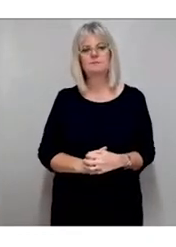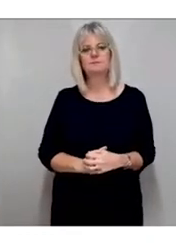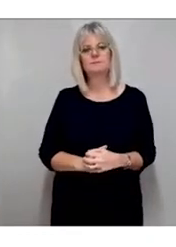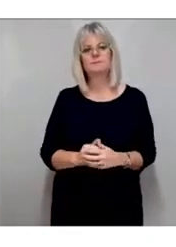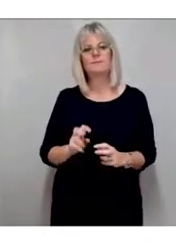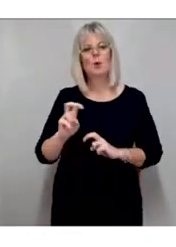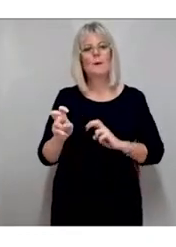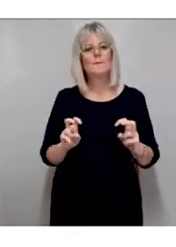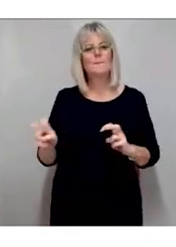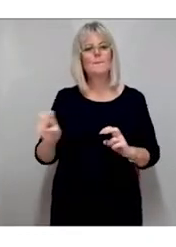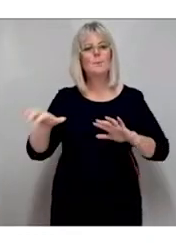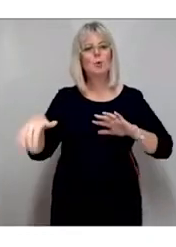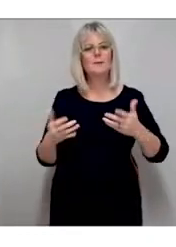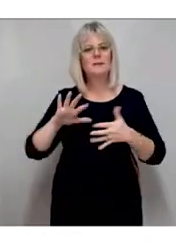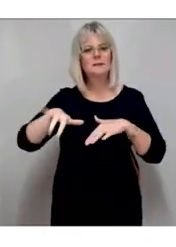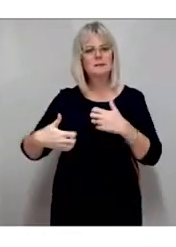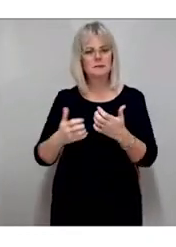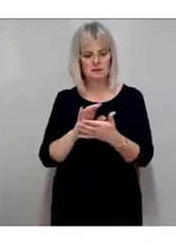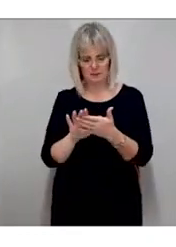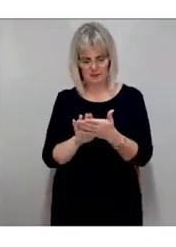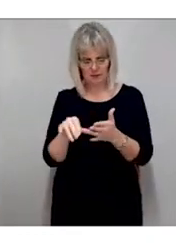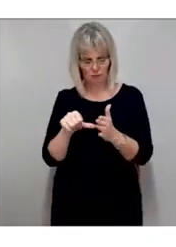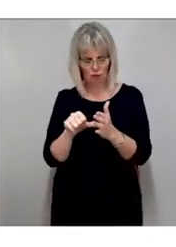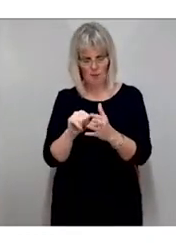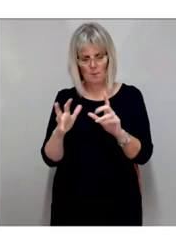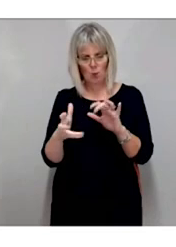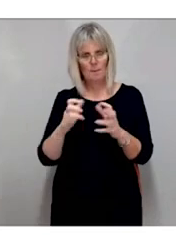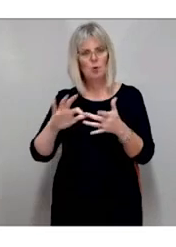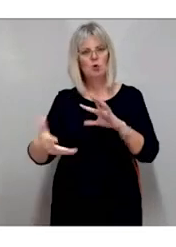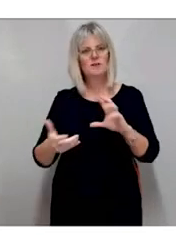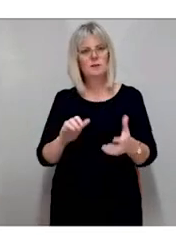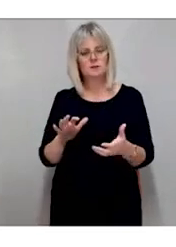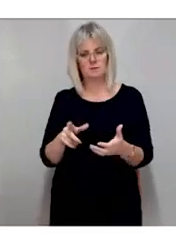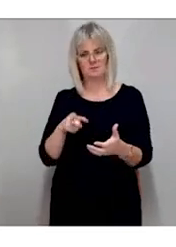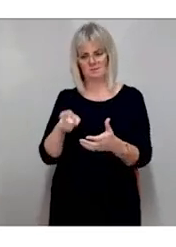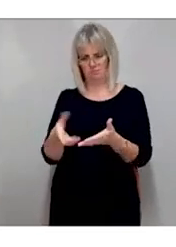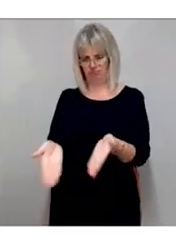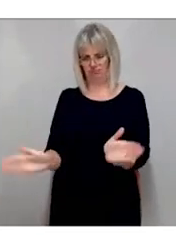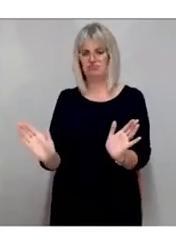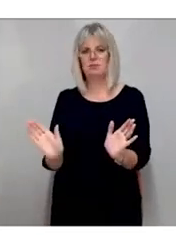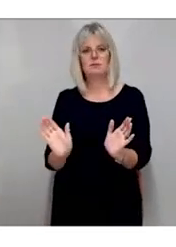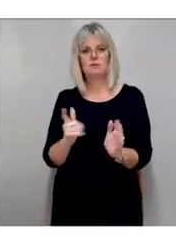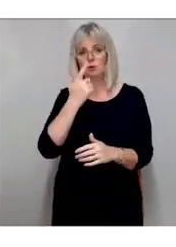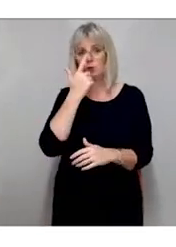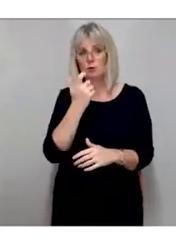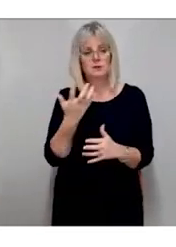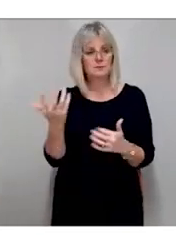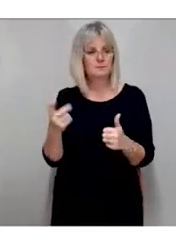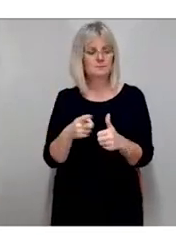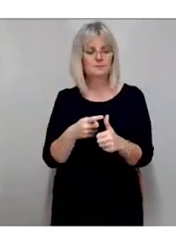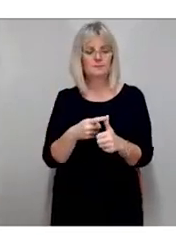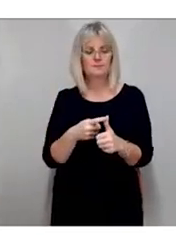and movement restricted. This diverse group of limitations includes people with involuntary movements,